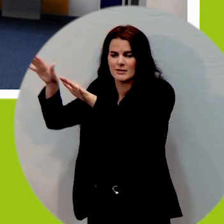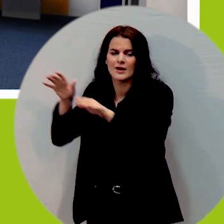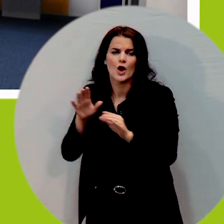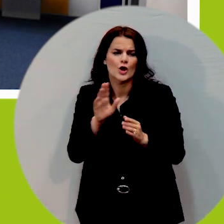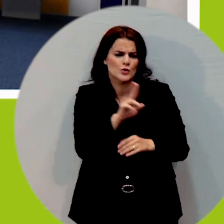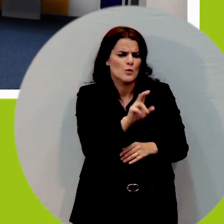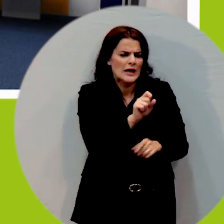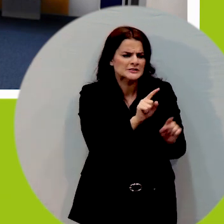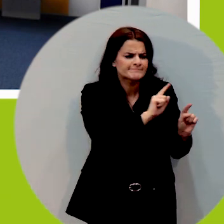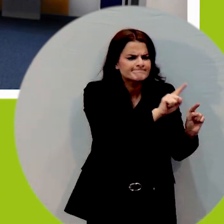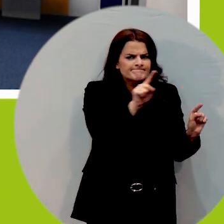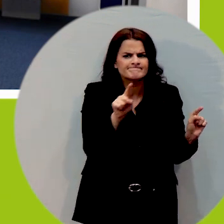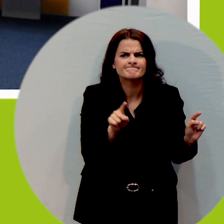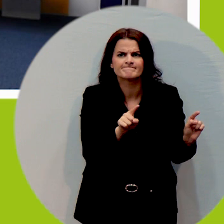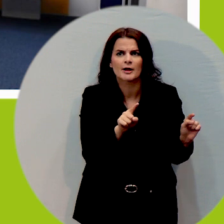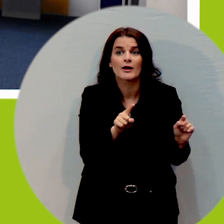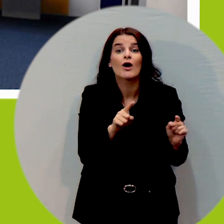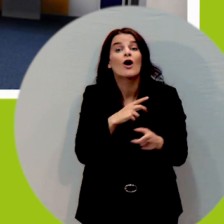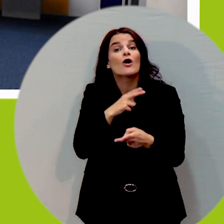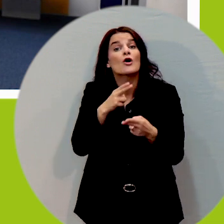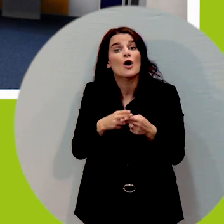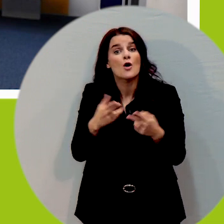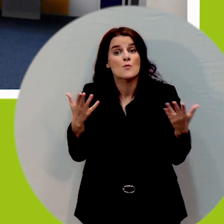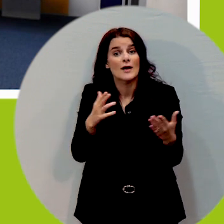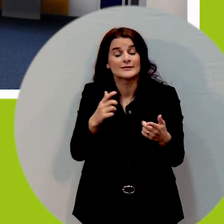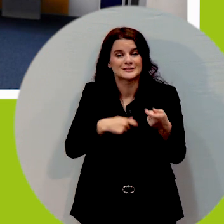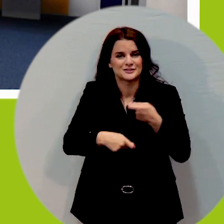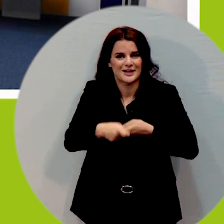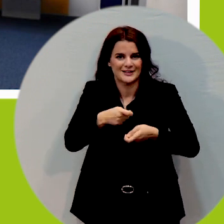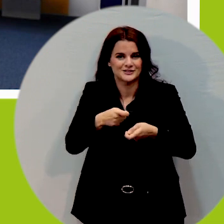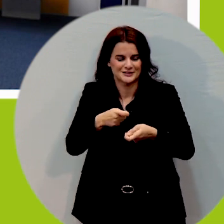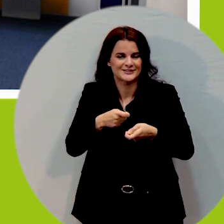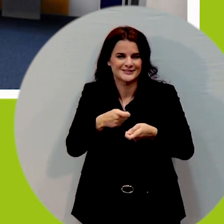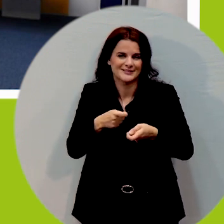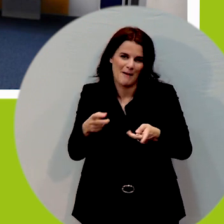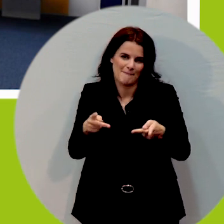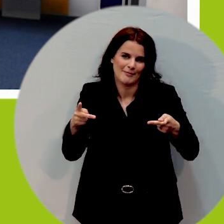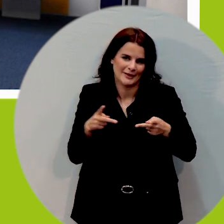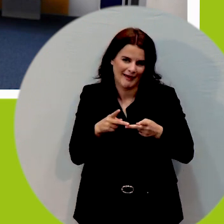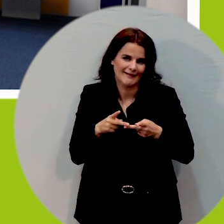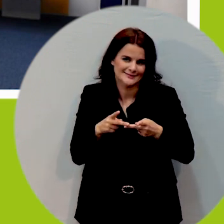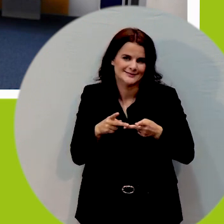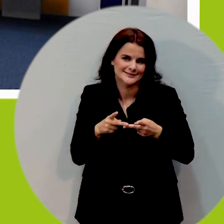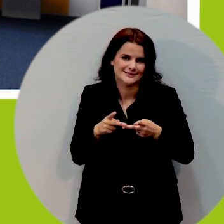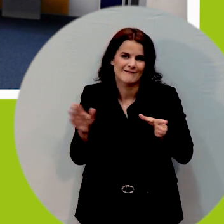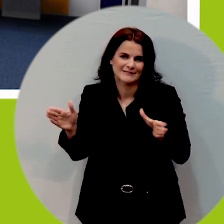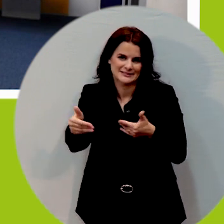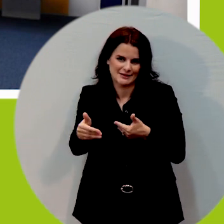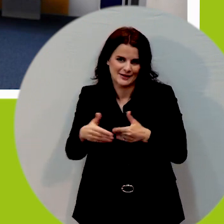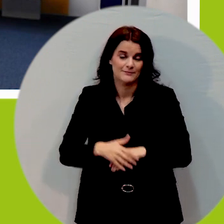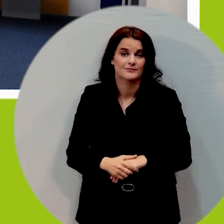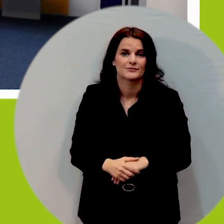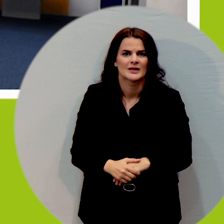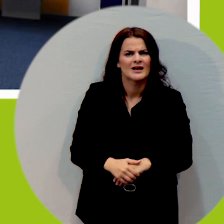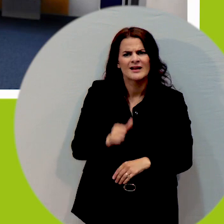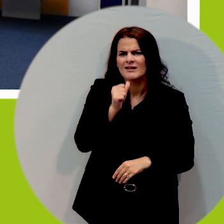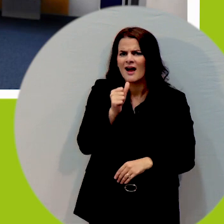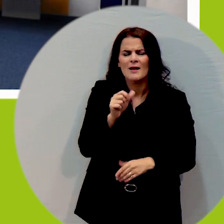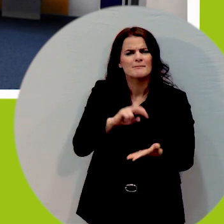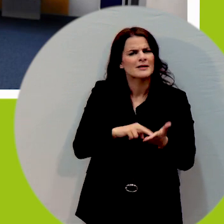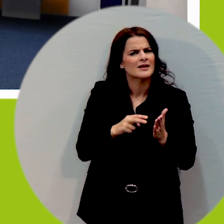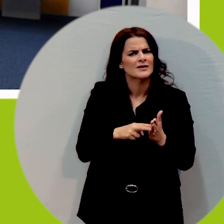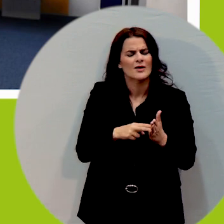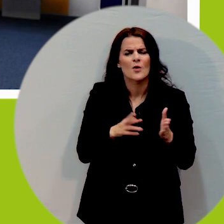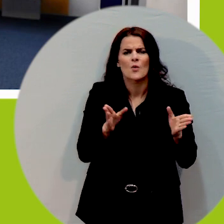facility this does not mean a room to get changed it's just a term and name for this